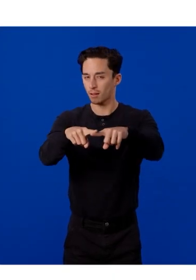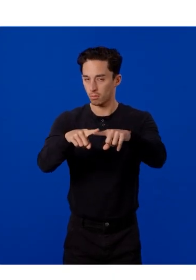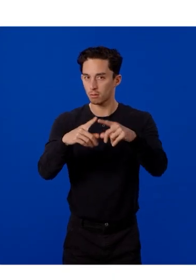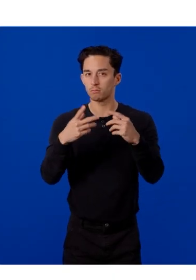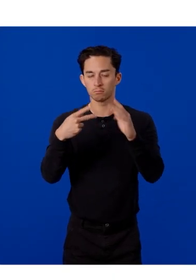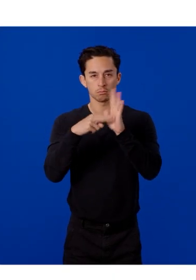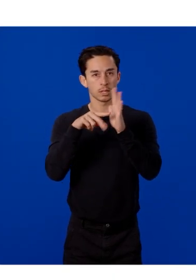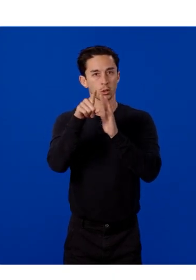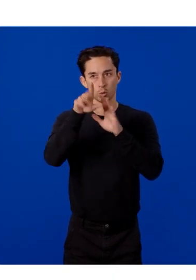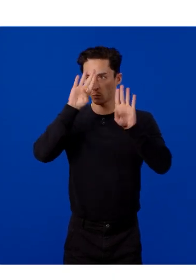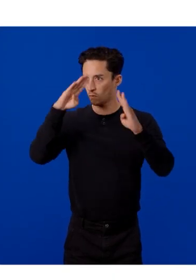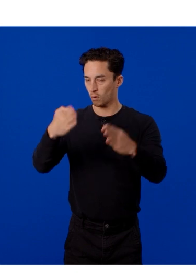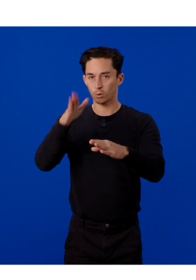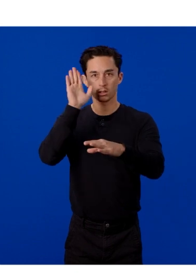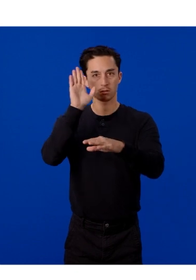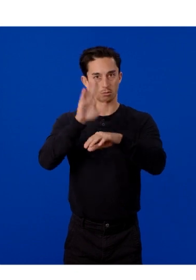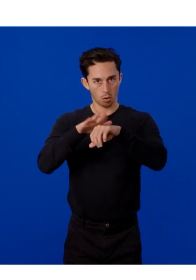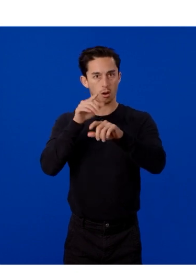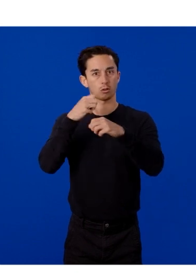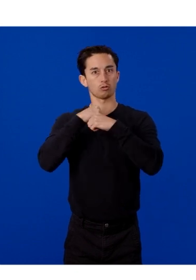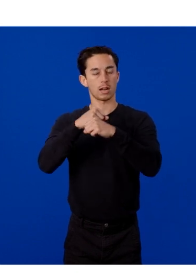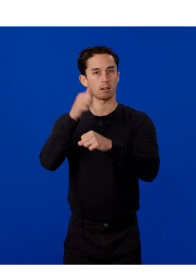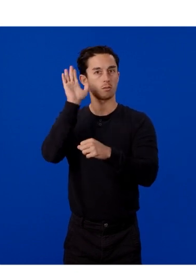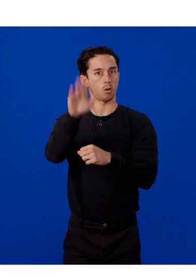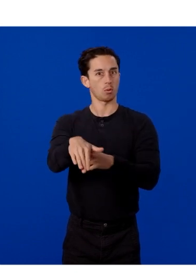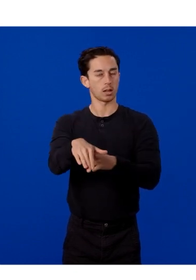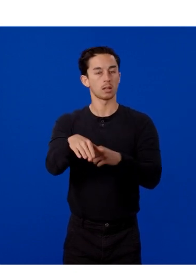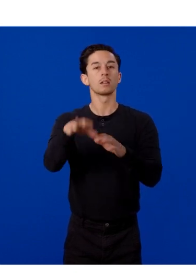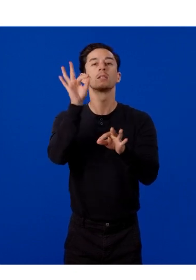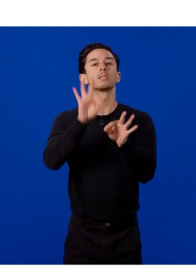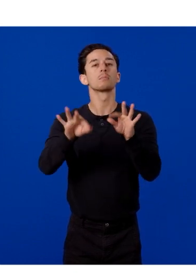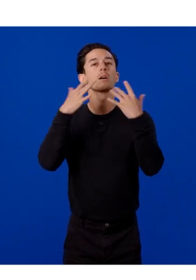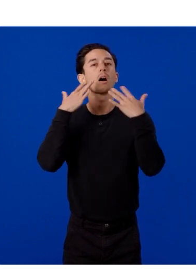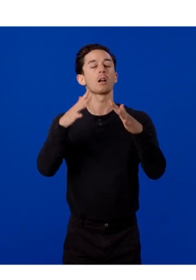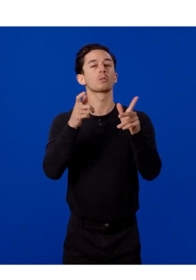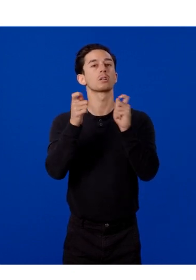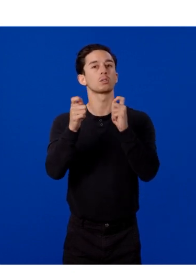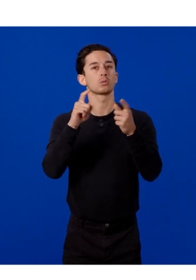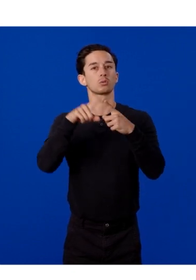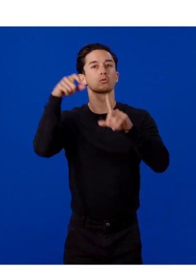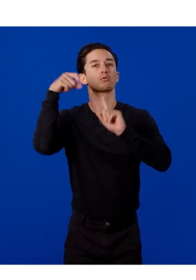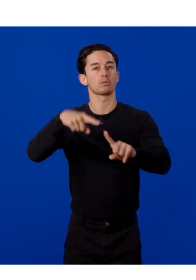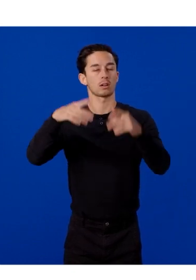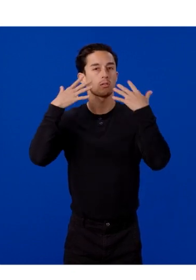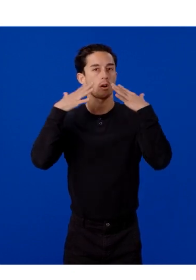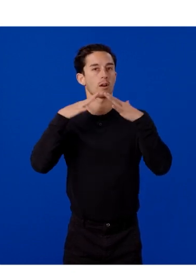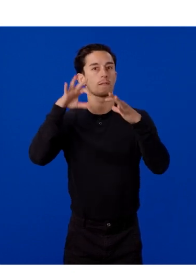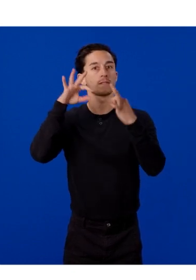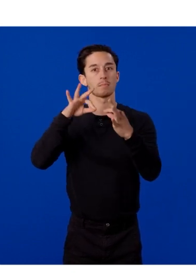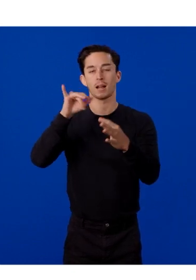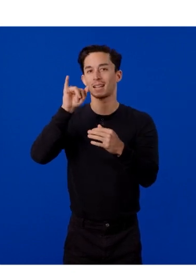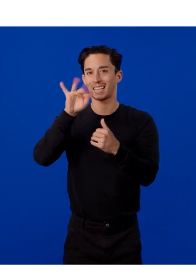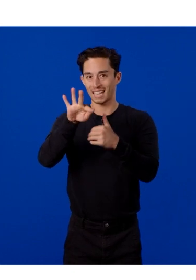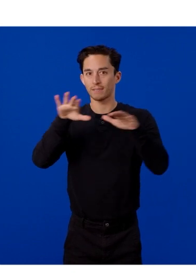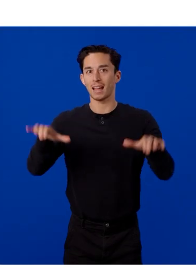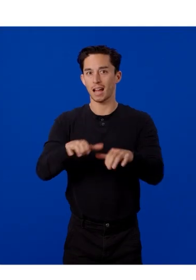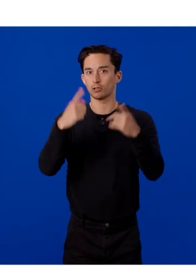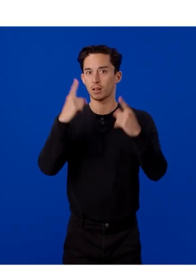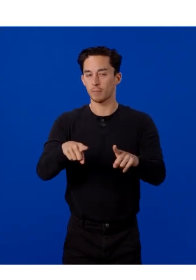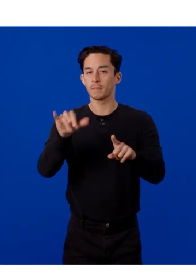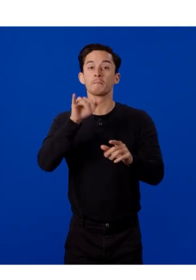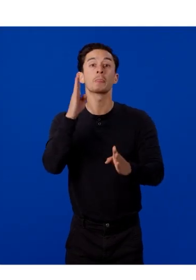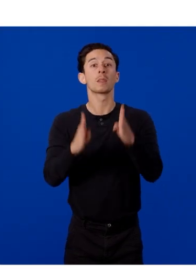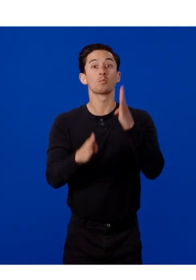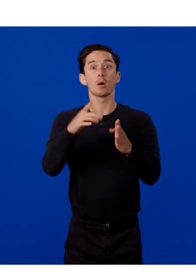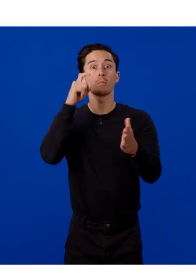on just creating. I built a simple audio controller class to trigger audio feedback when actions happen, like the robot